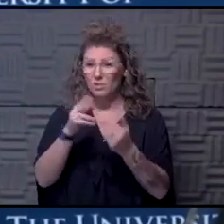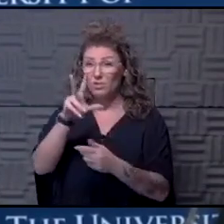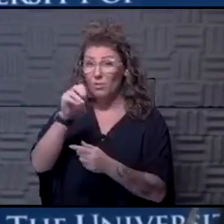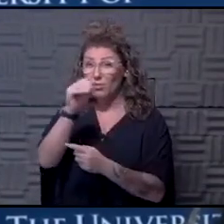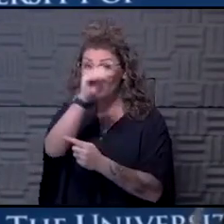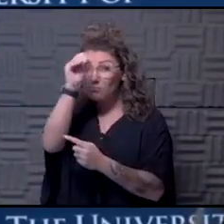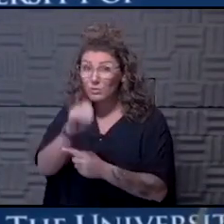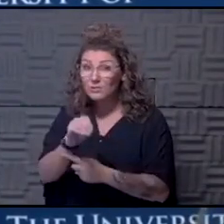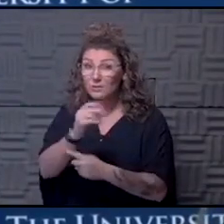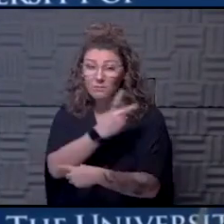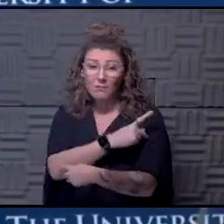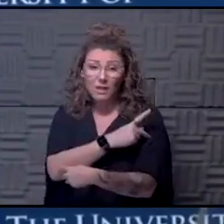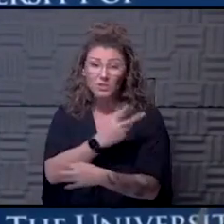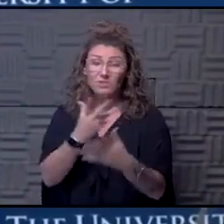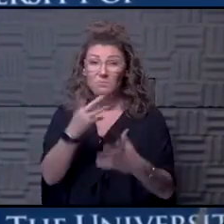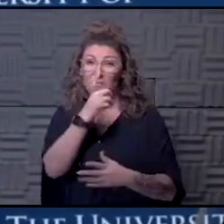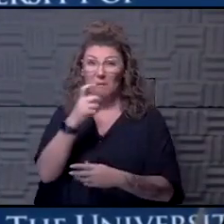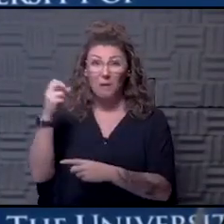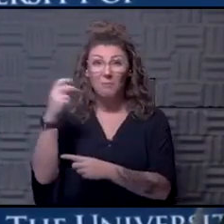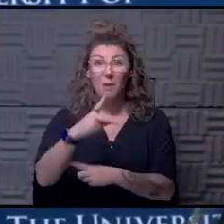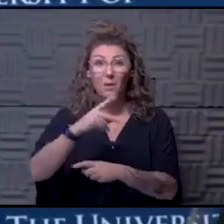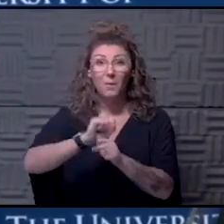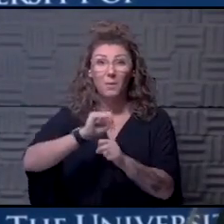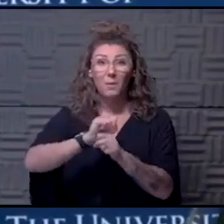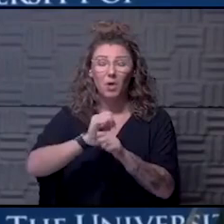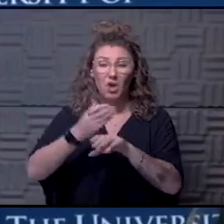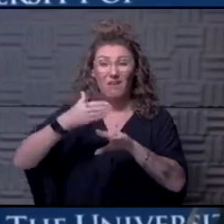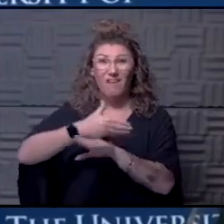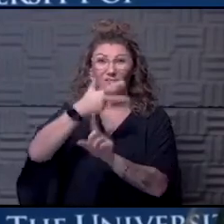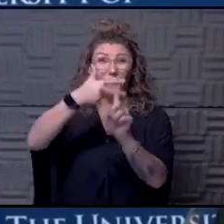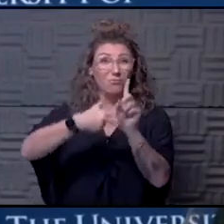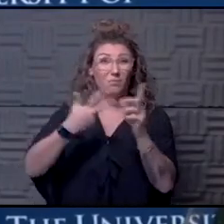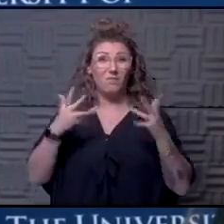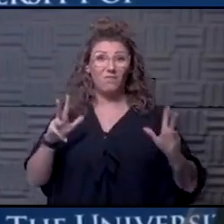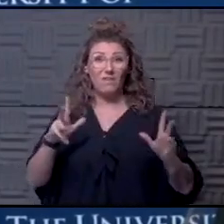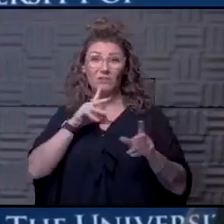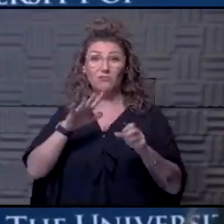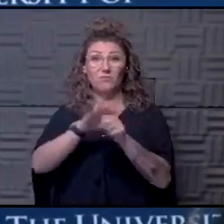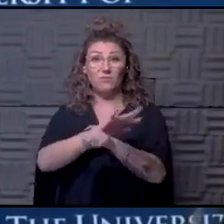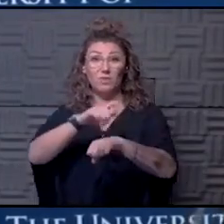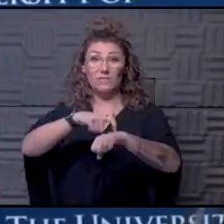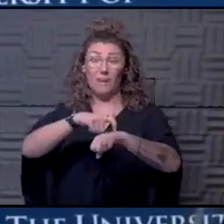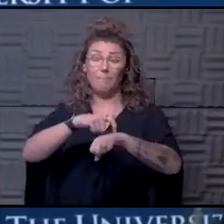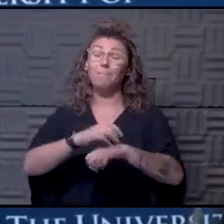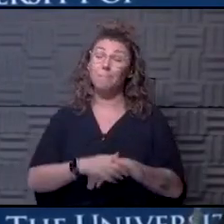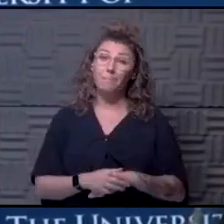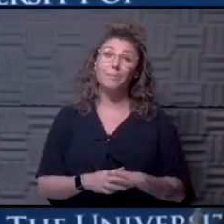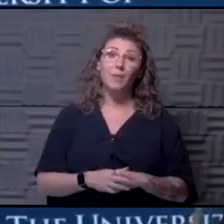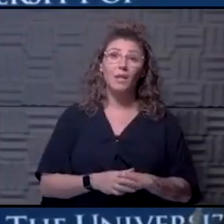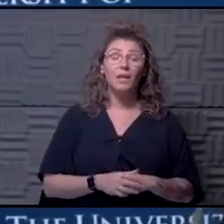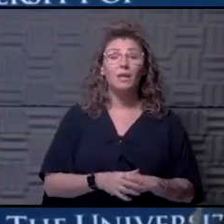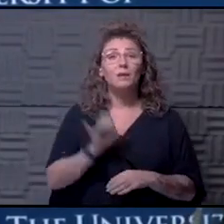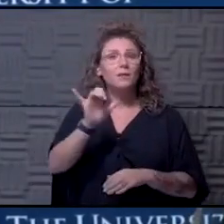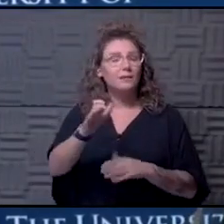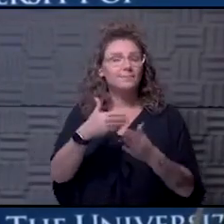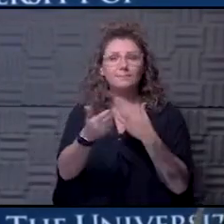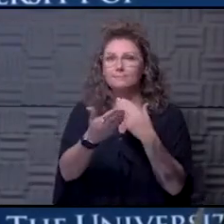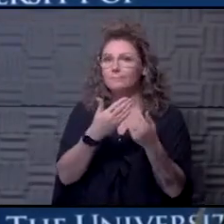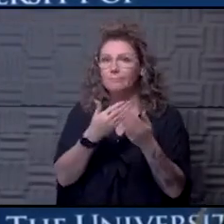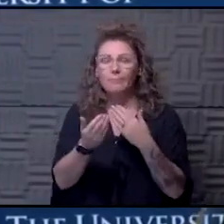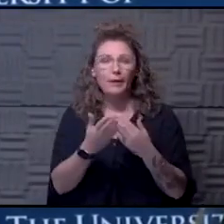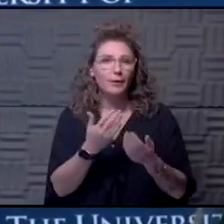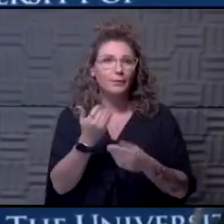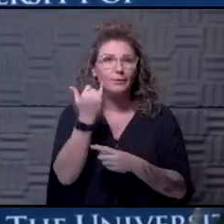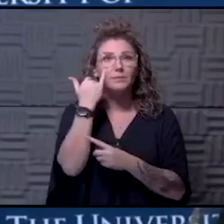% of patients may not be back to work even after three months full time. Um, and this doesn't matter if